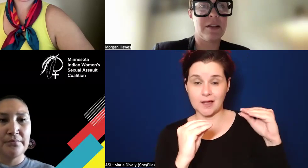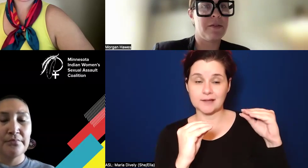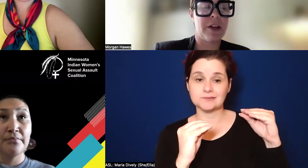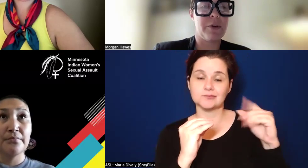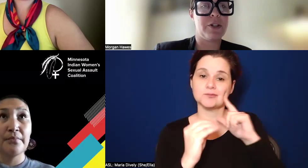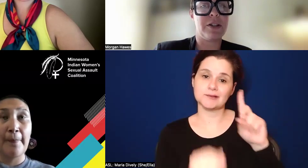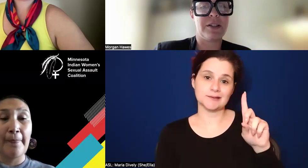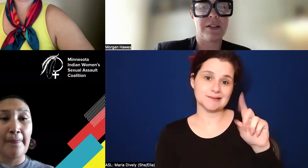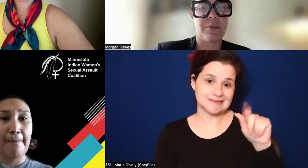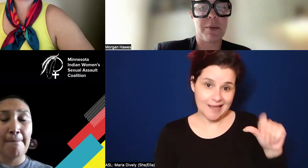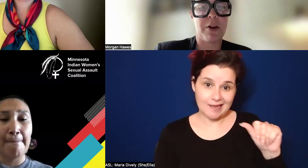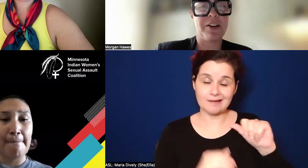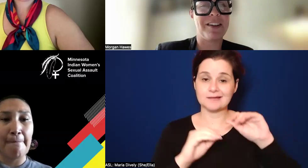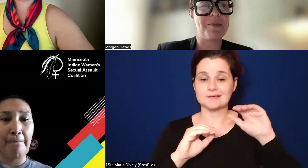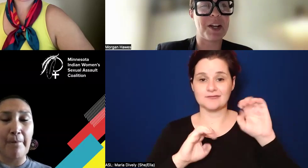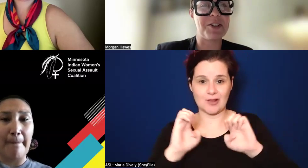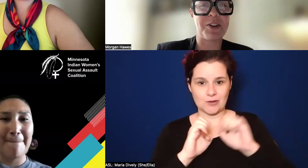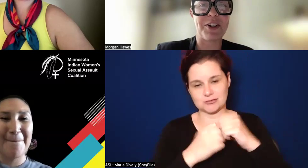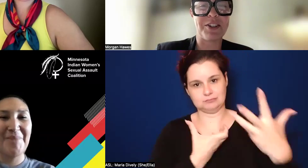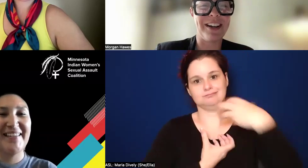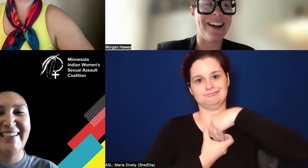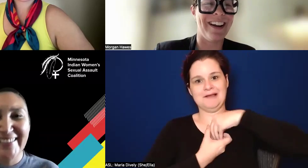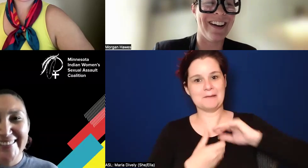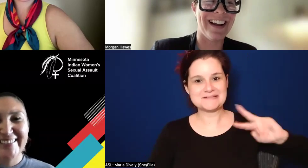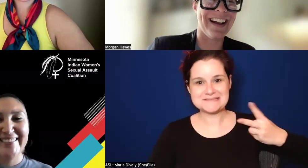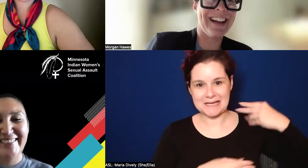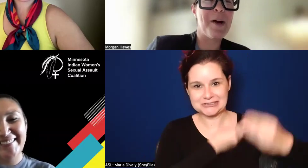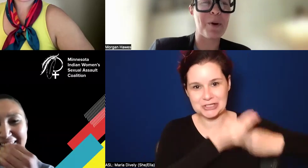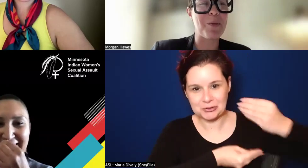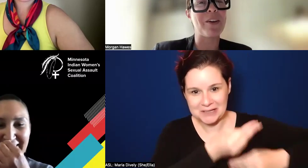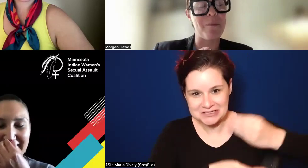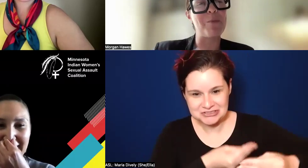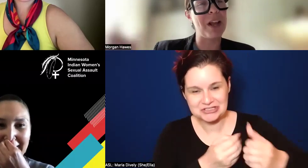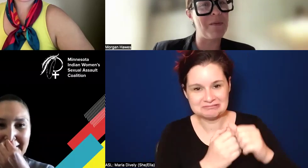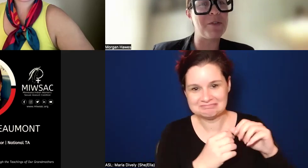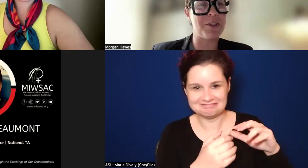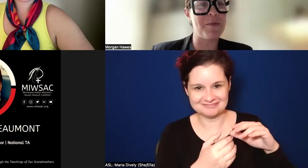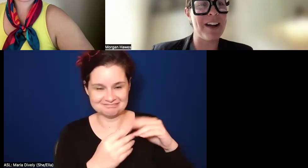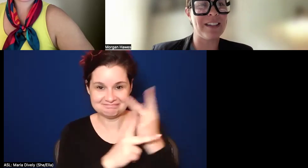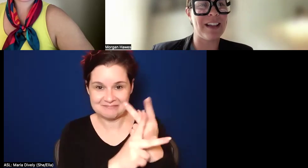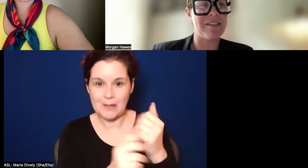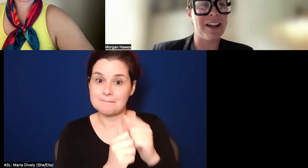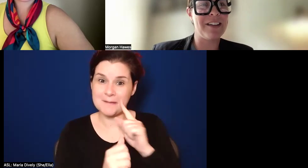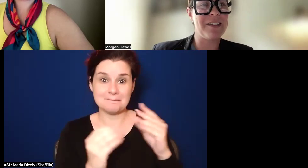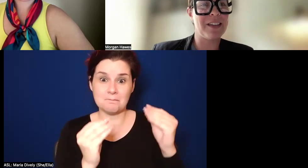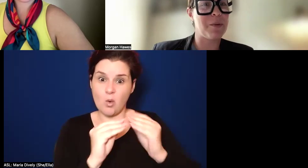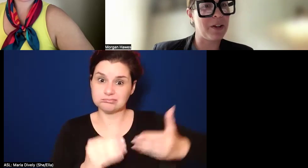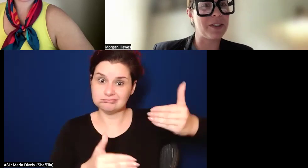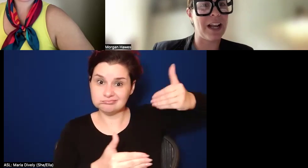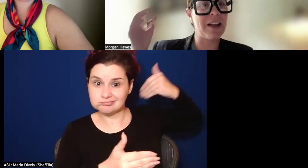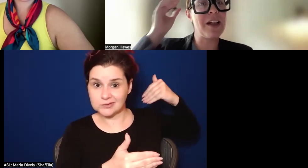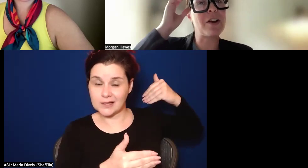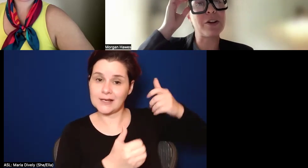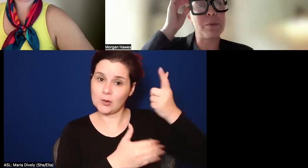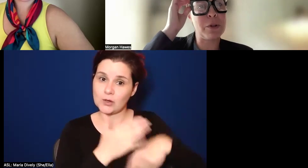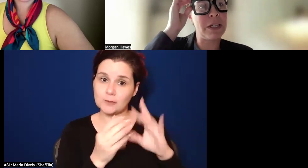data evaluation, it's, it's in my blood. I'm second generation here, but we're, but maybe further back than that, right? Like what